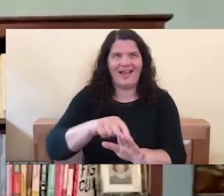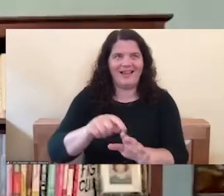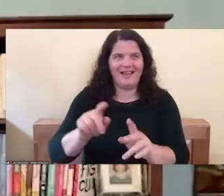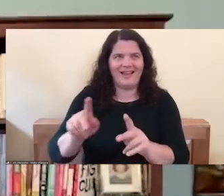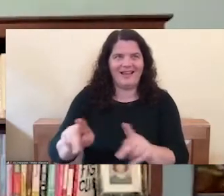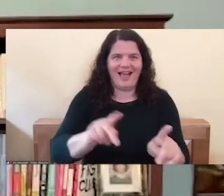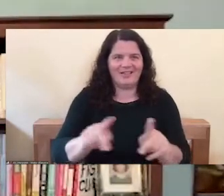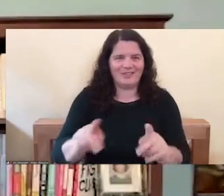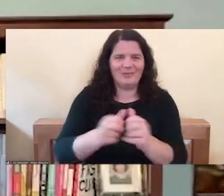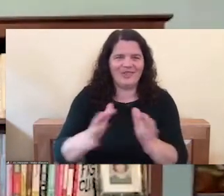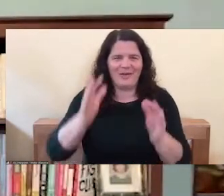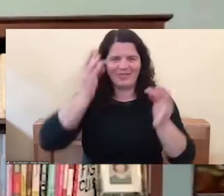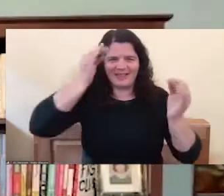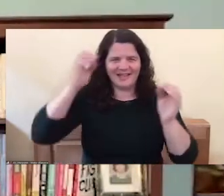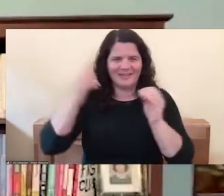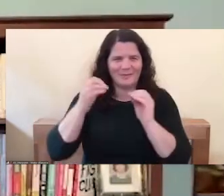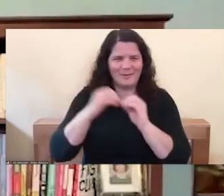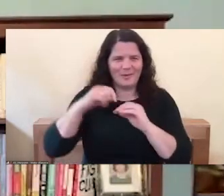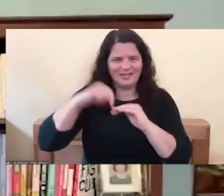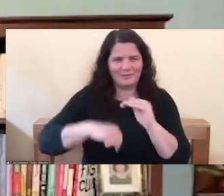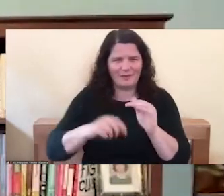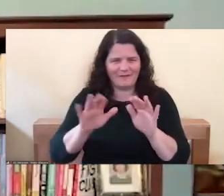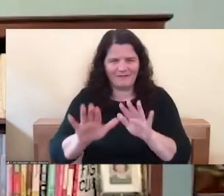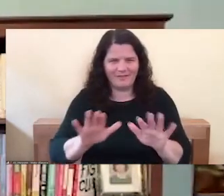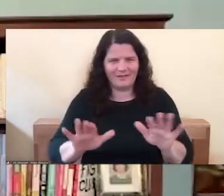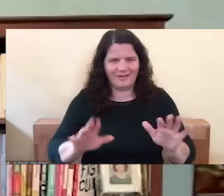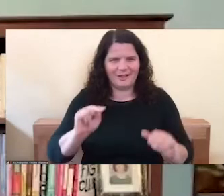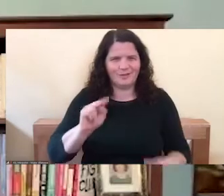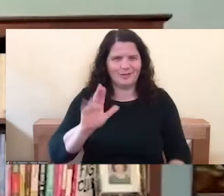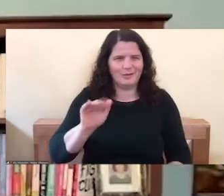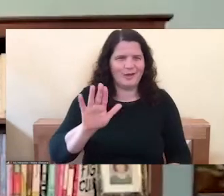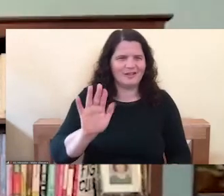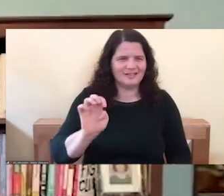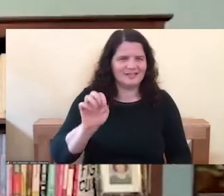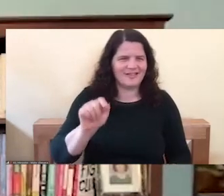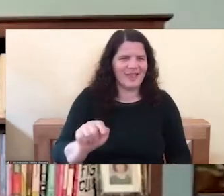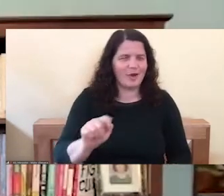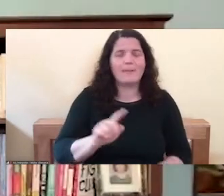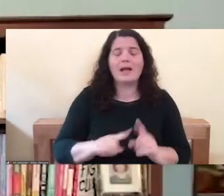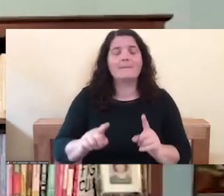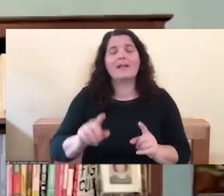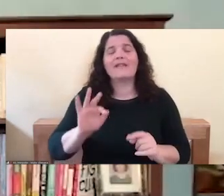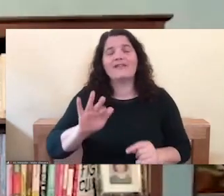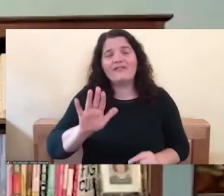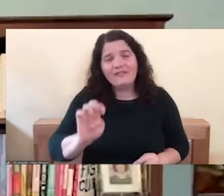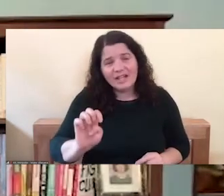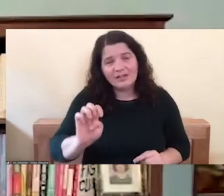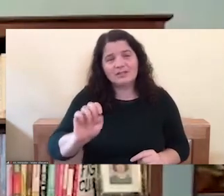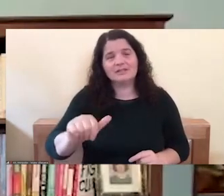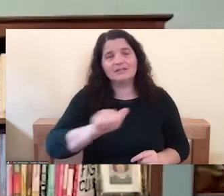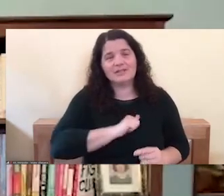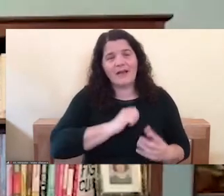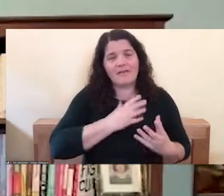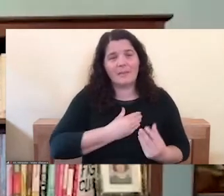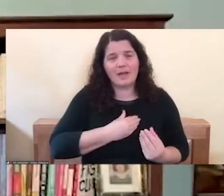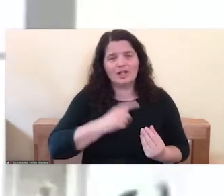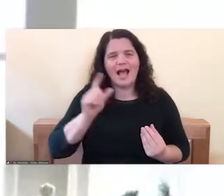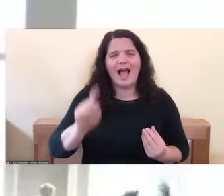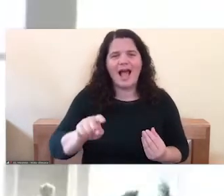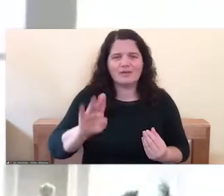what I do know is fierce self-compassion is something that needs to come consciously.